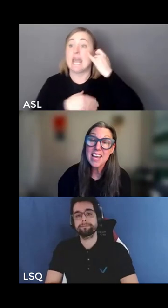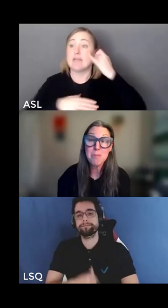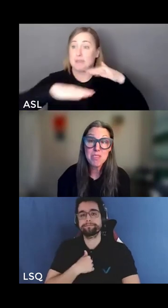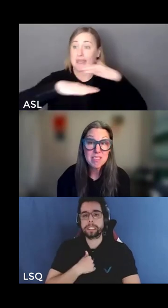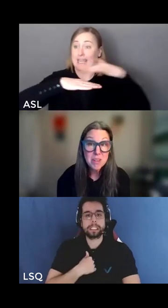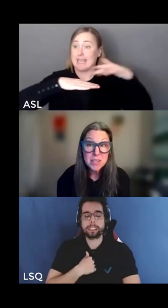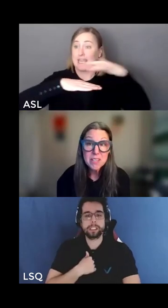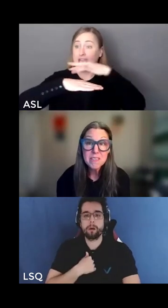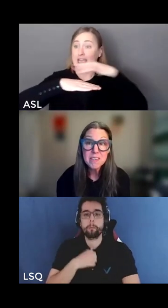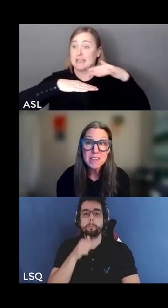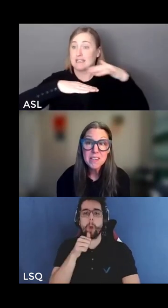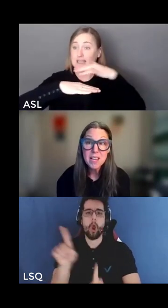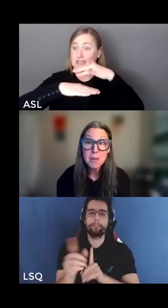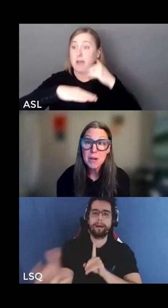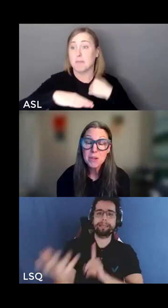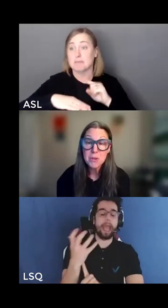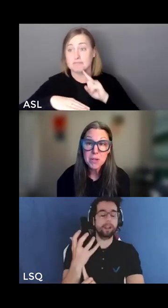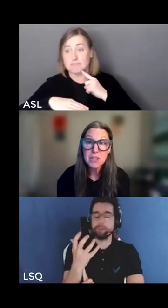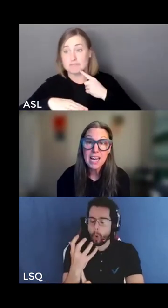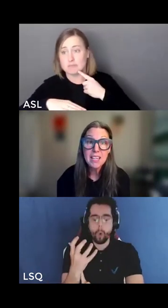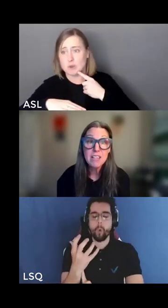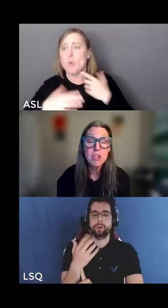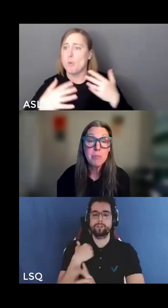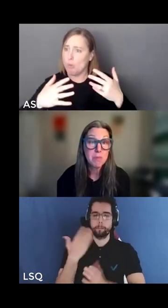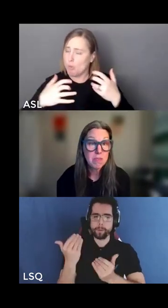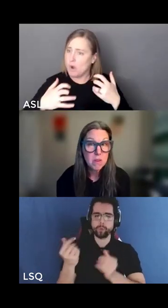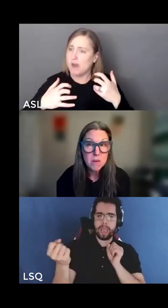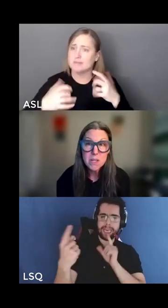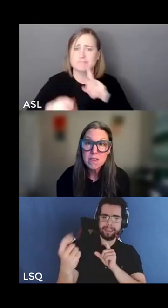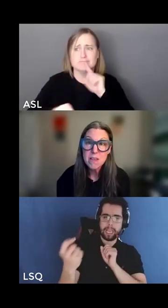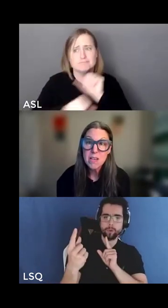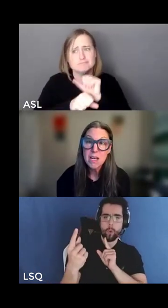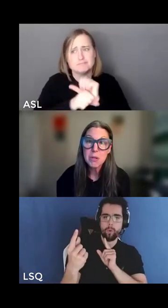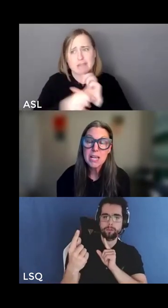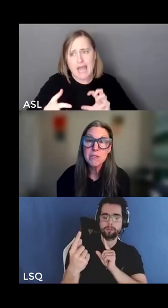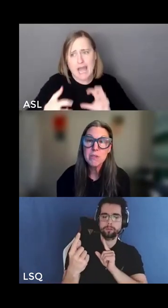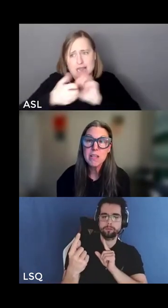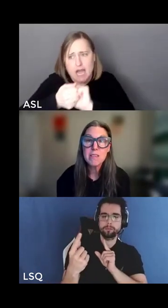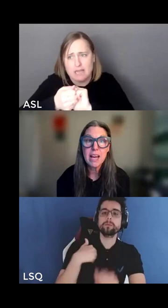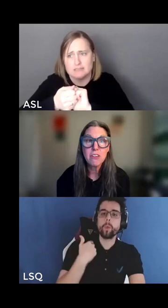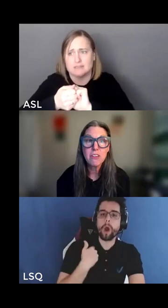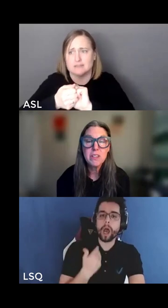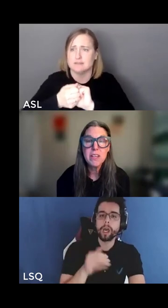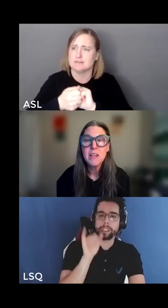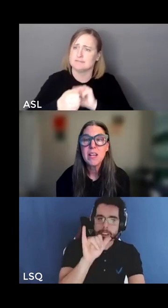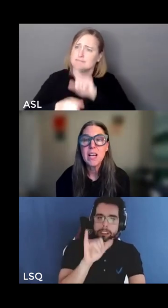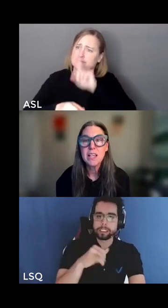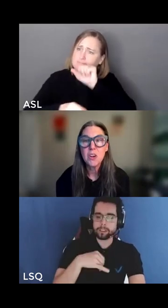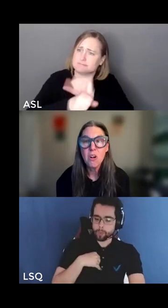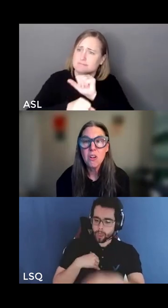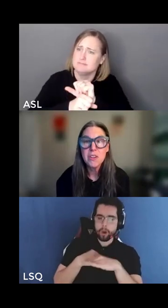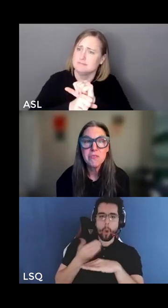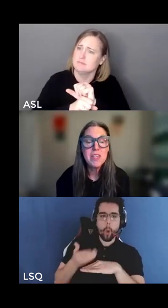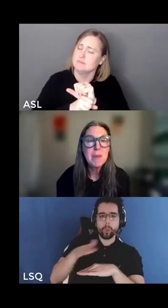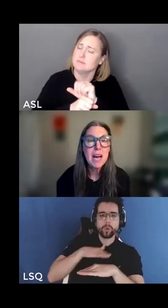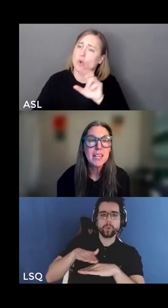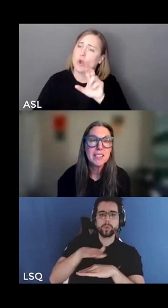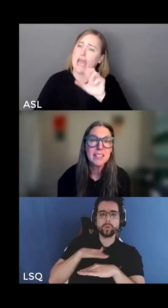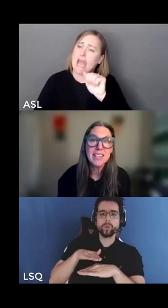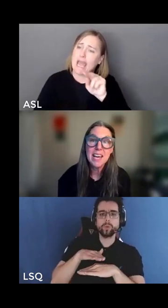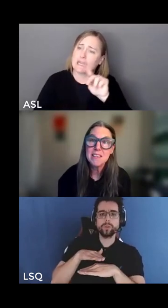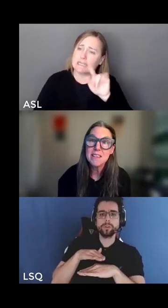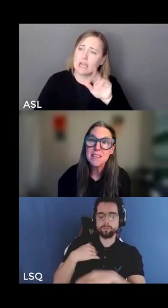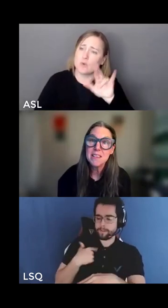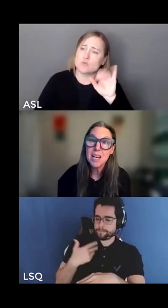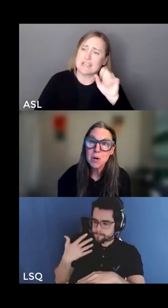and i am serious about critical allyship i am serious about anti-racist action then i need all the feedback